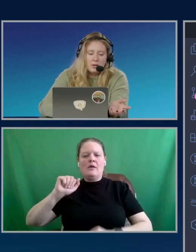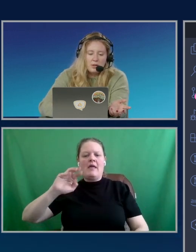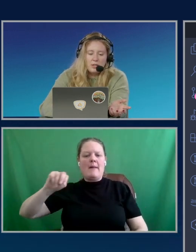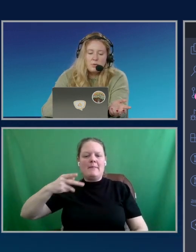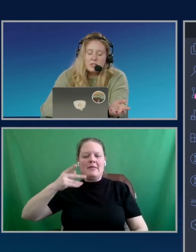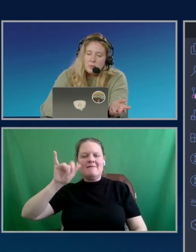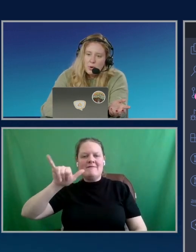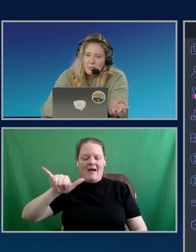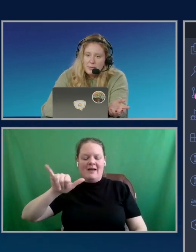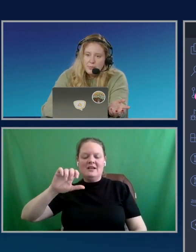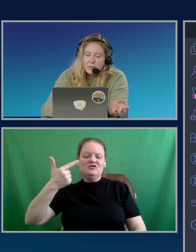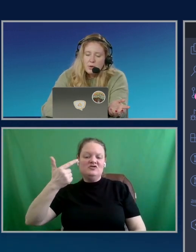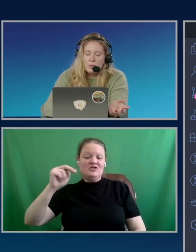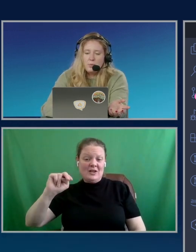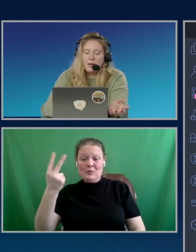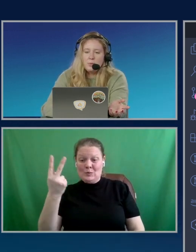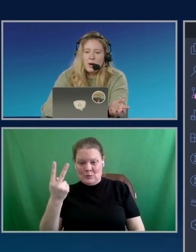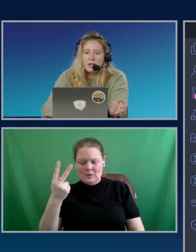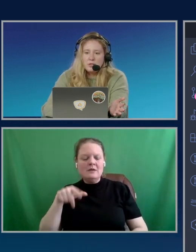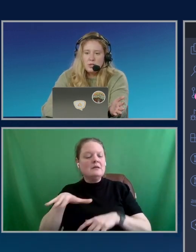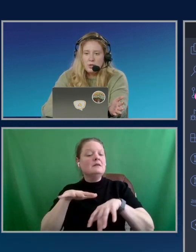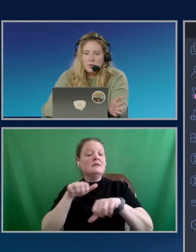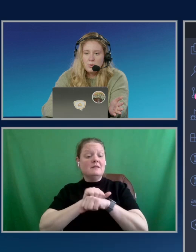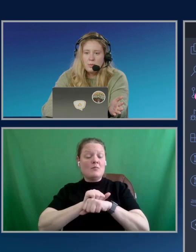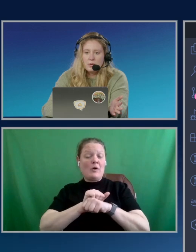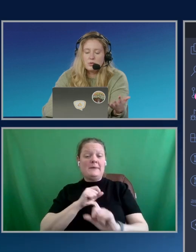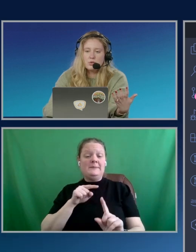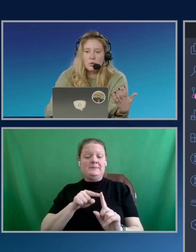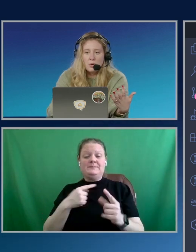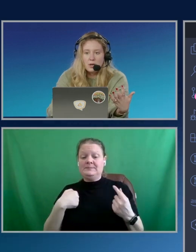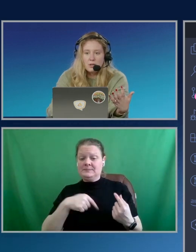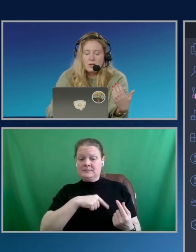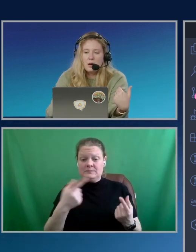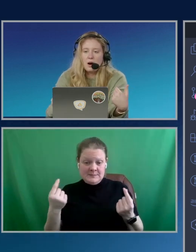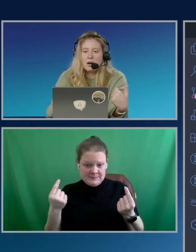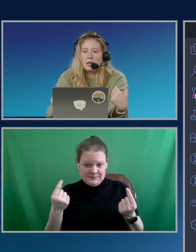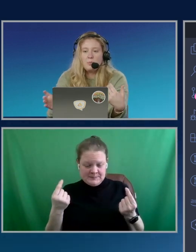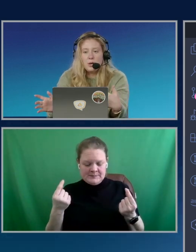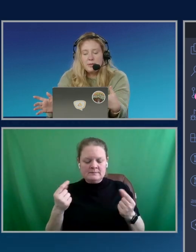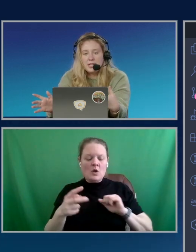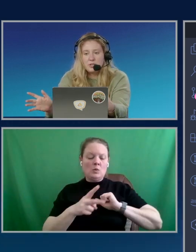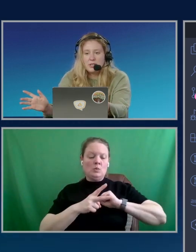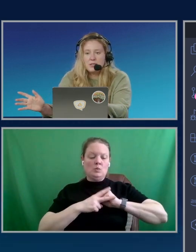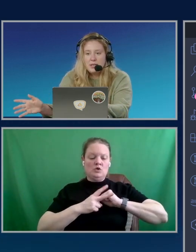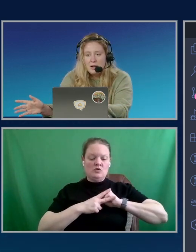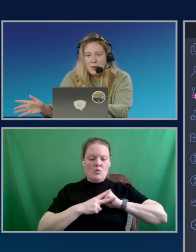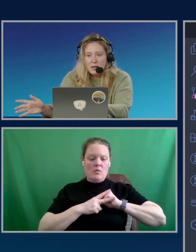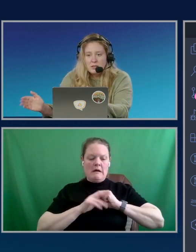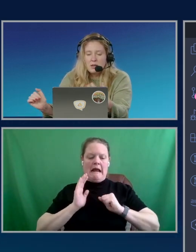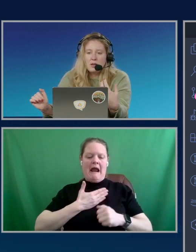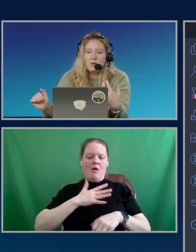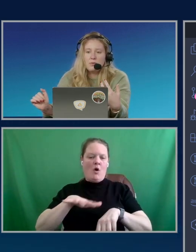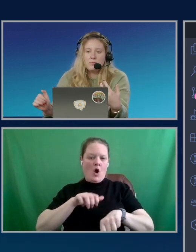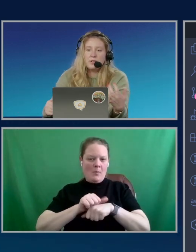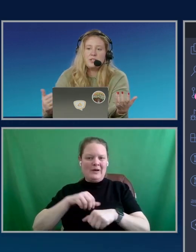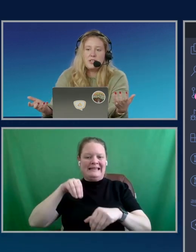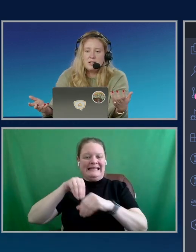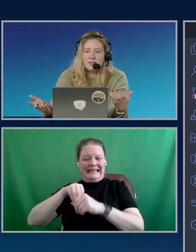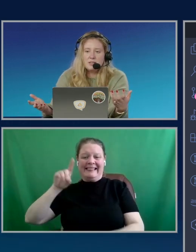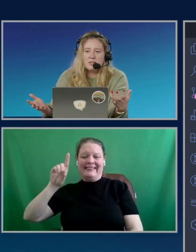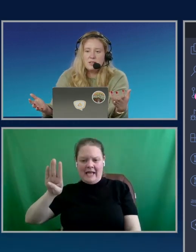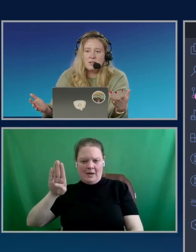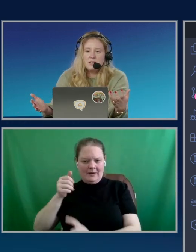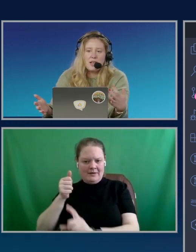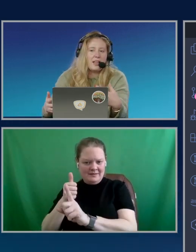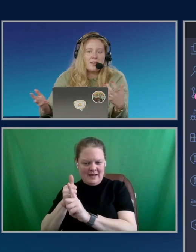this one's an appointment. We want to store our appointments actually in the database versus